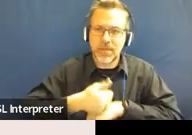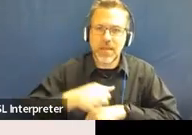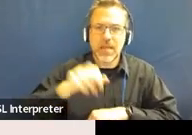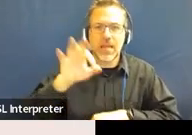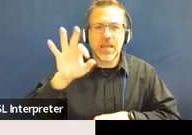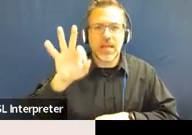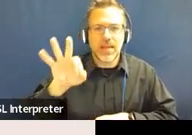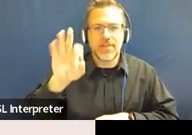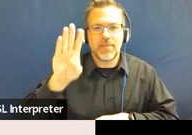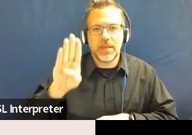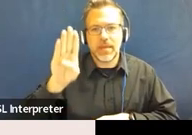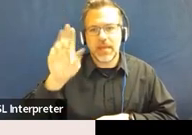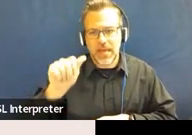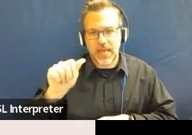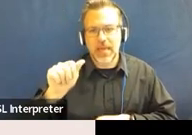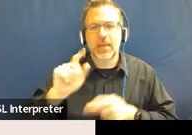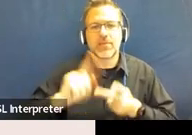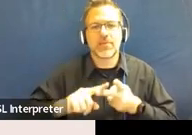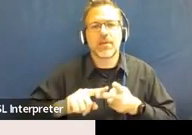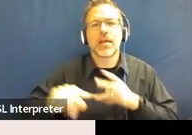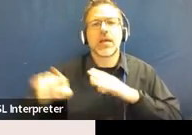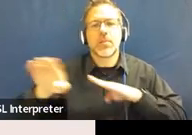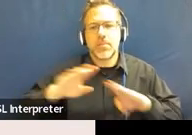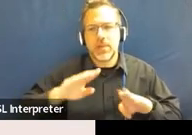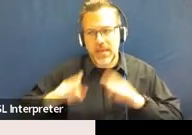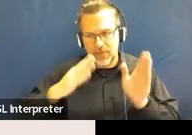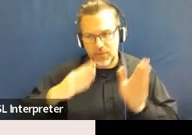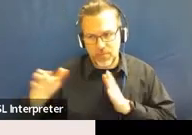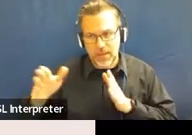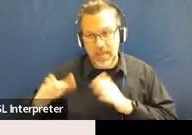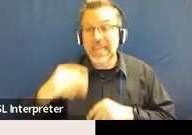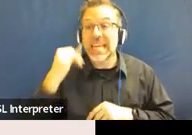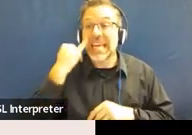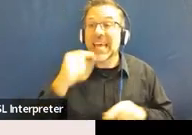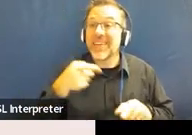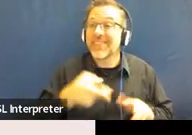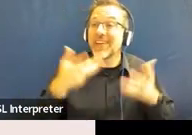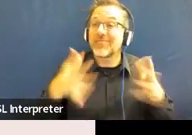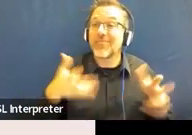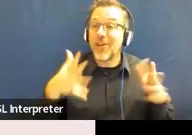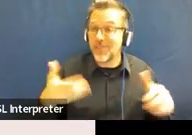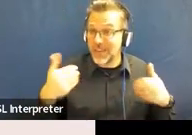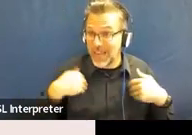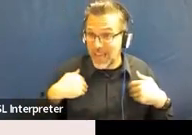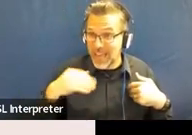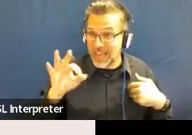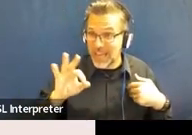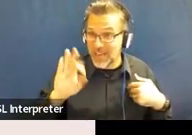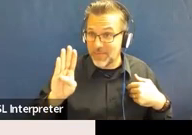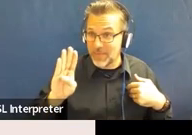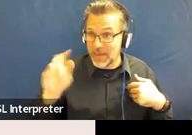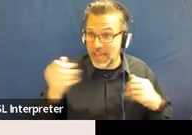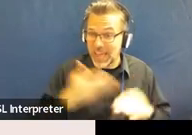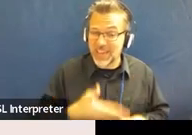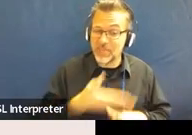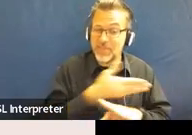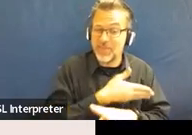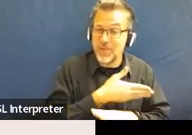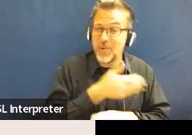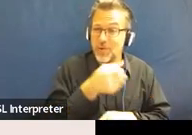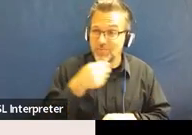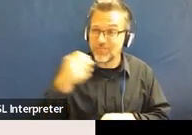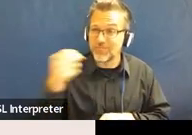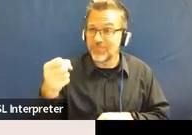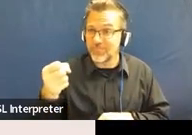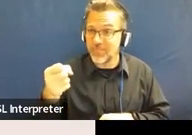must implement a behavior plan. If an FBA was already conducted prior to this change of placement and there is a behavior